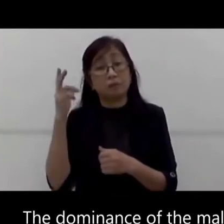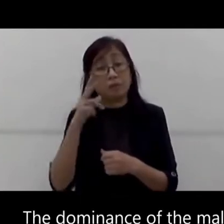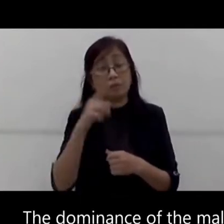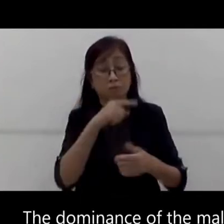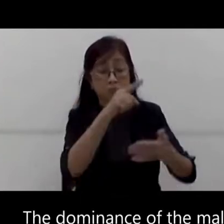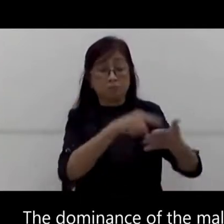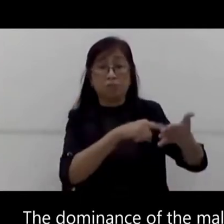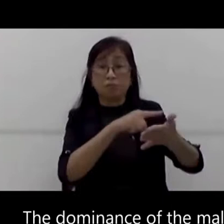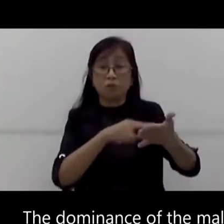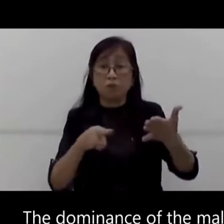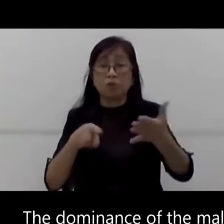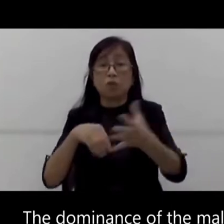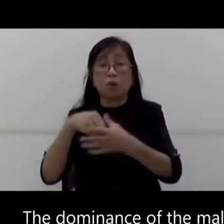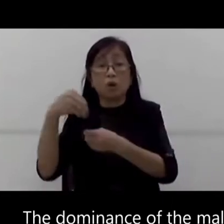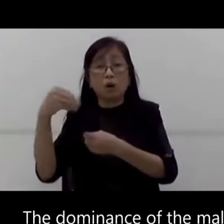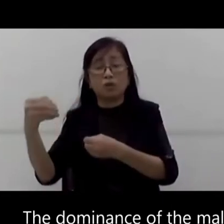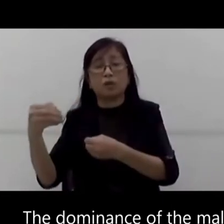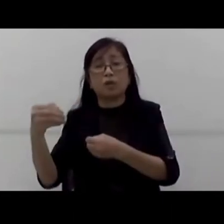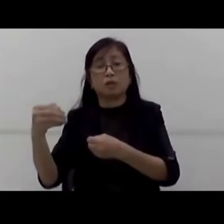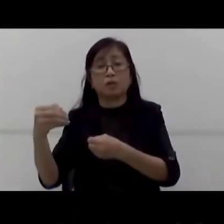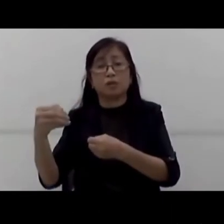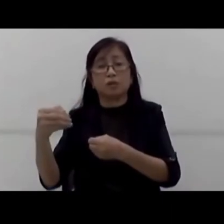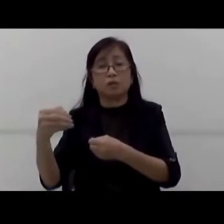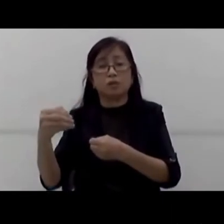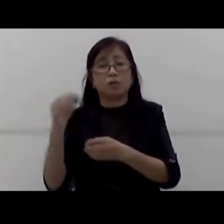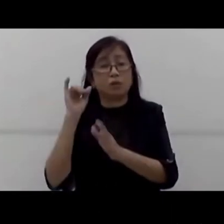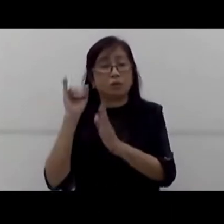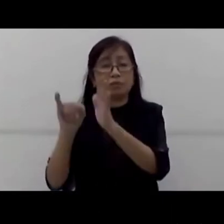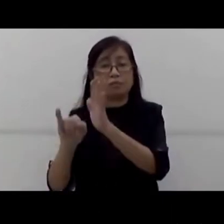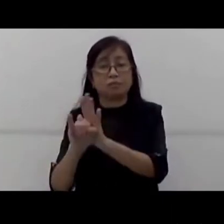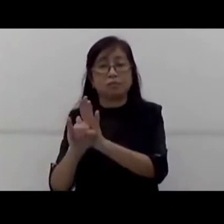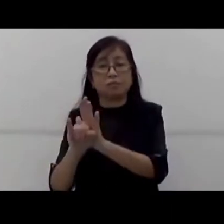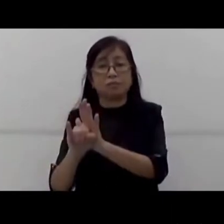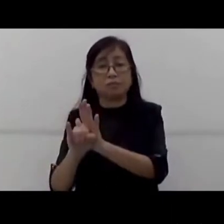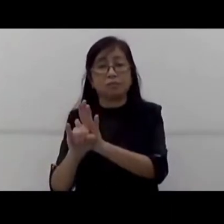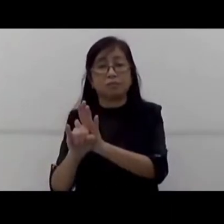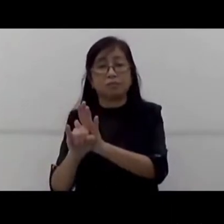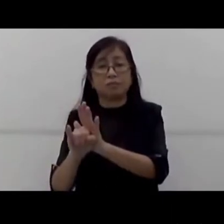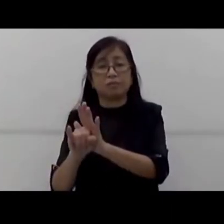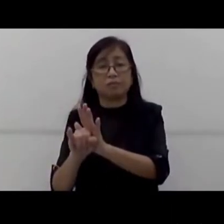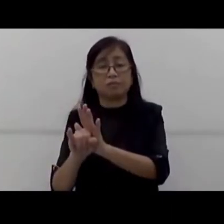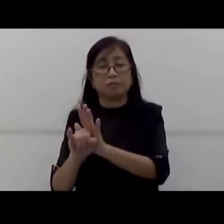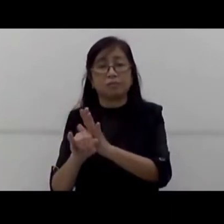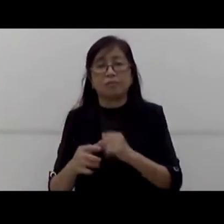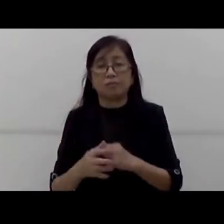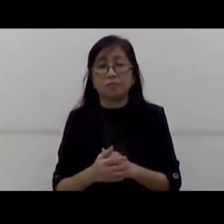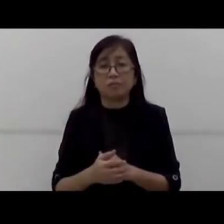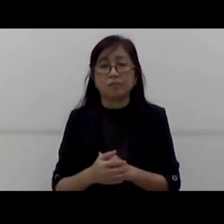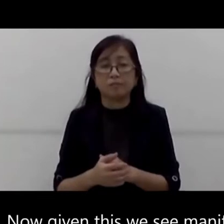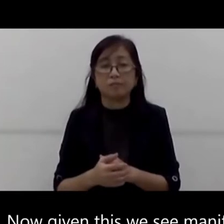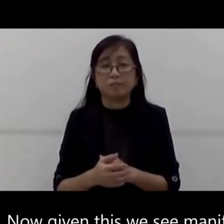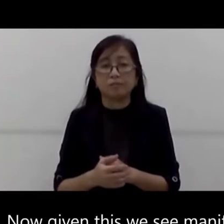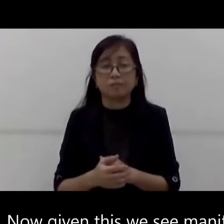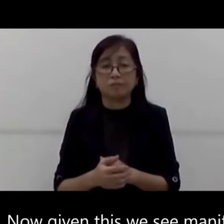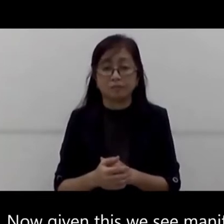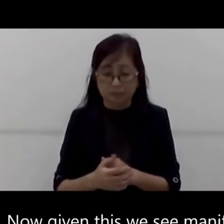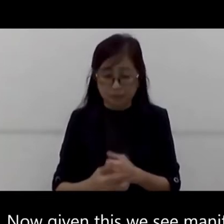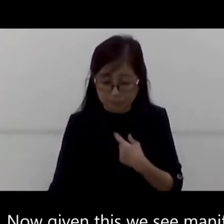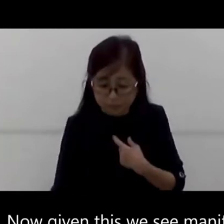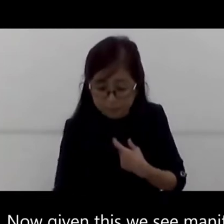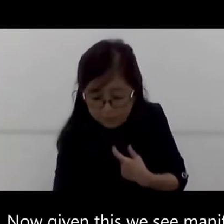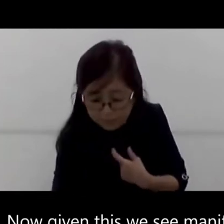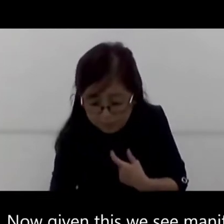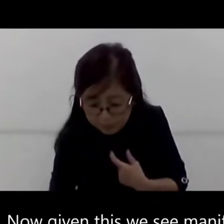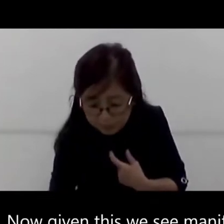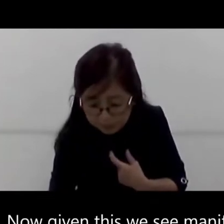exclusion and violence toward other identities continues to pervade the internet as a public space as well. Now, given